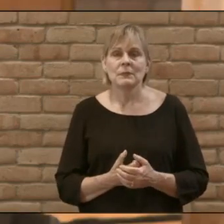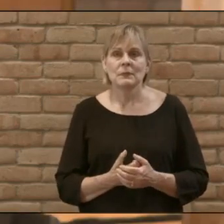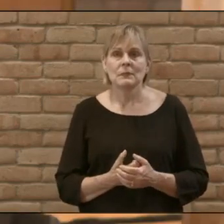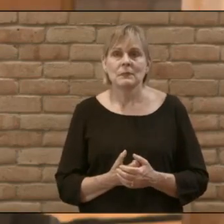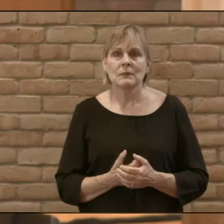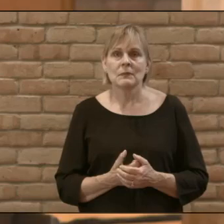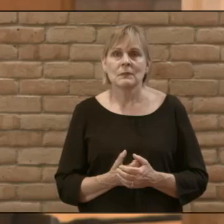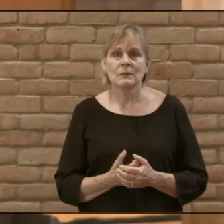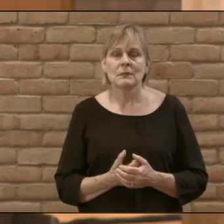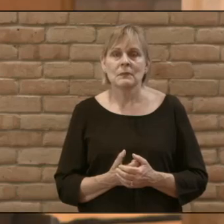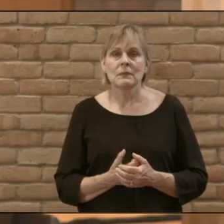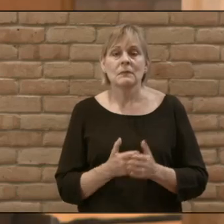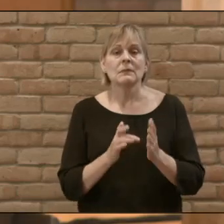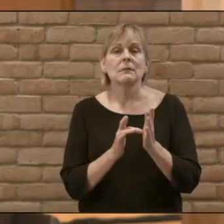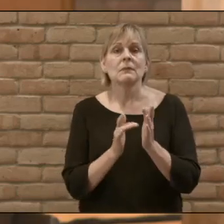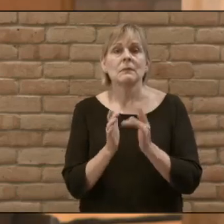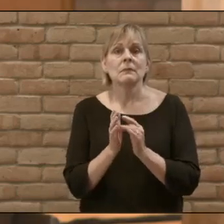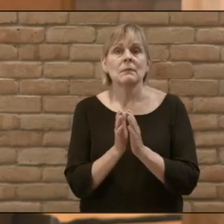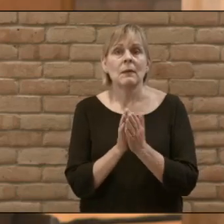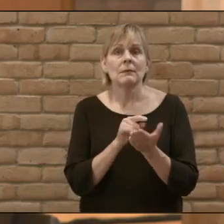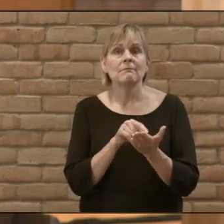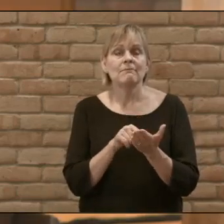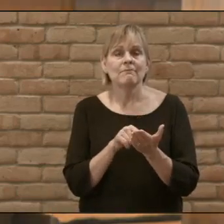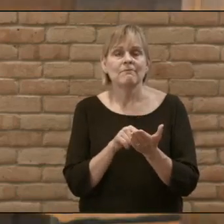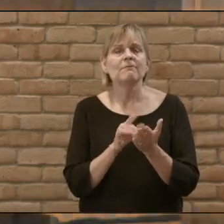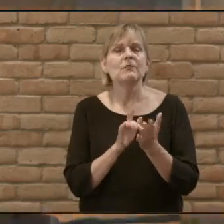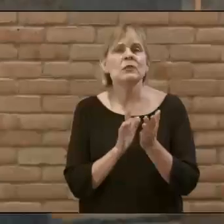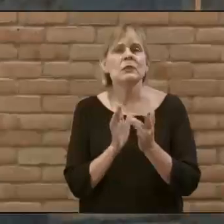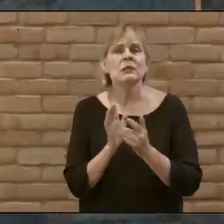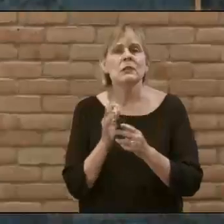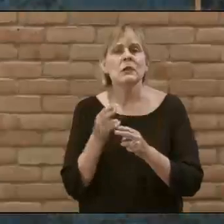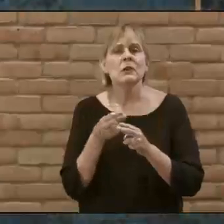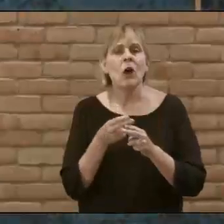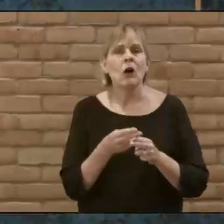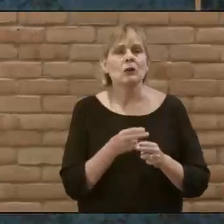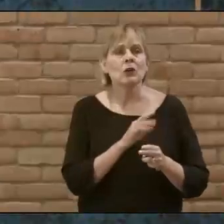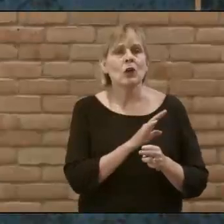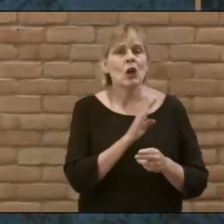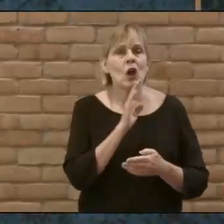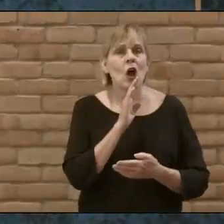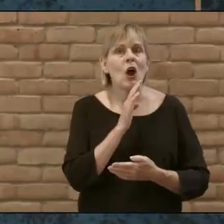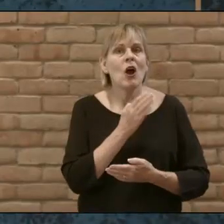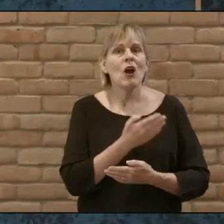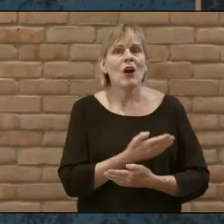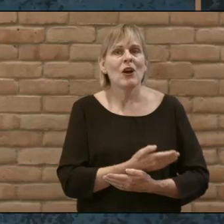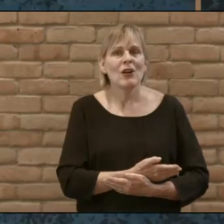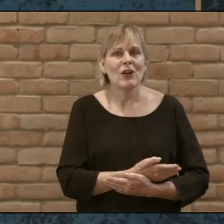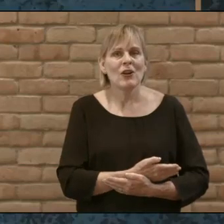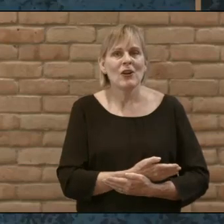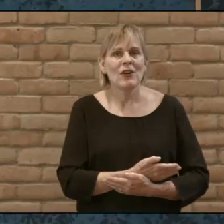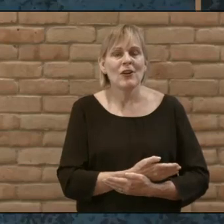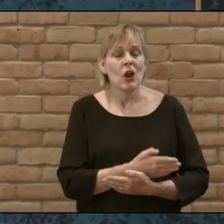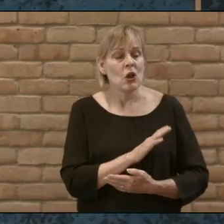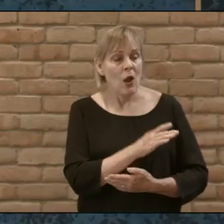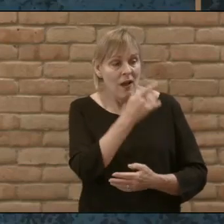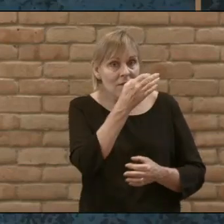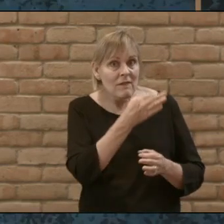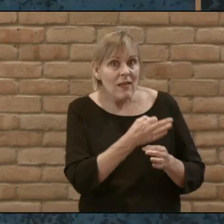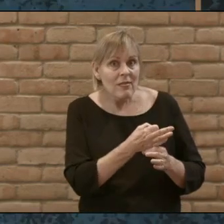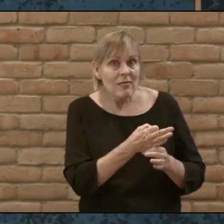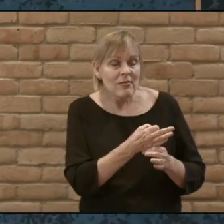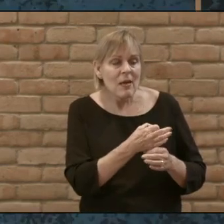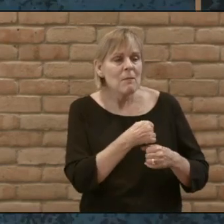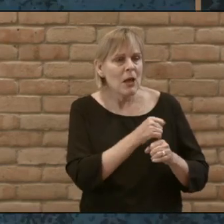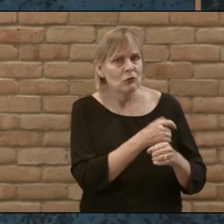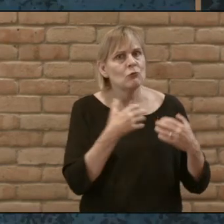the text says that Jesus calls her daughter your faith has made you well